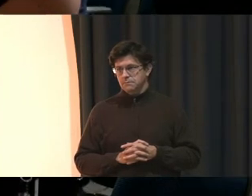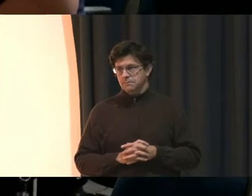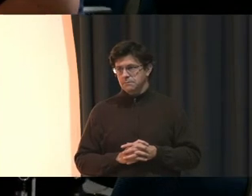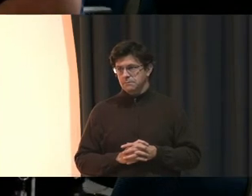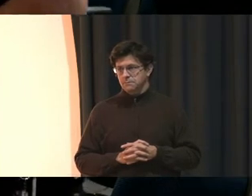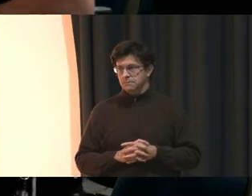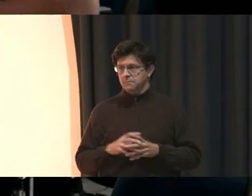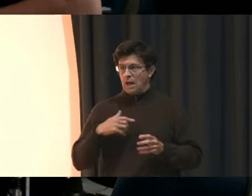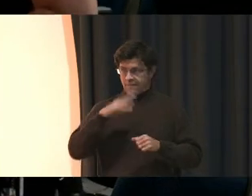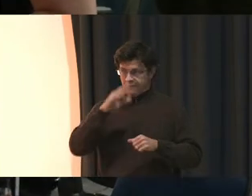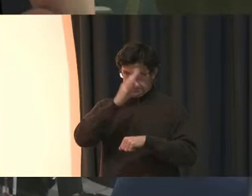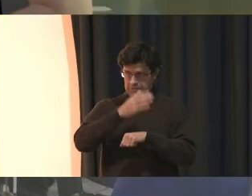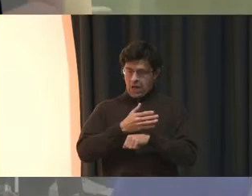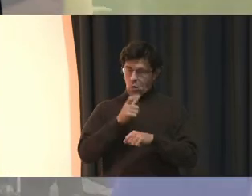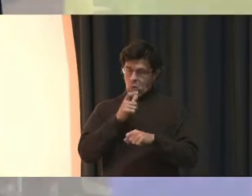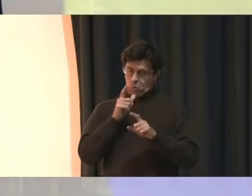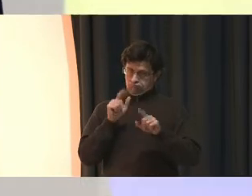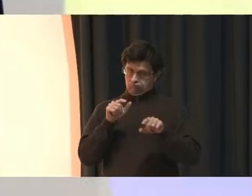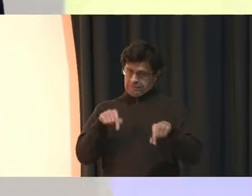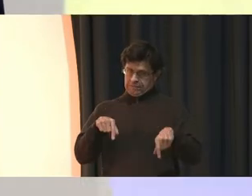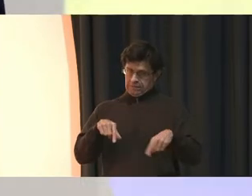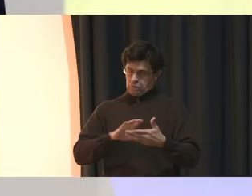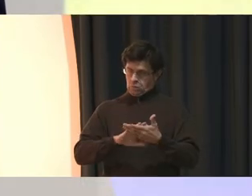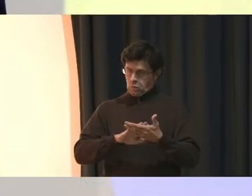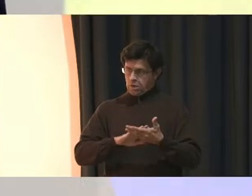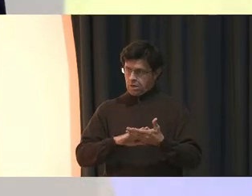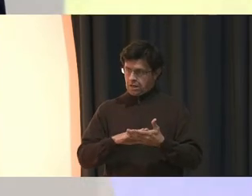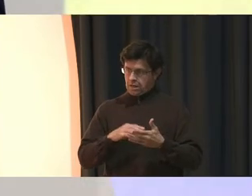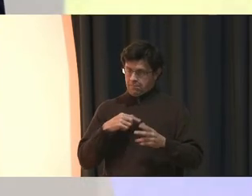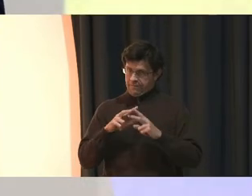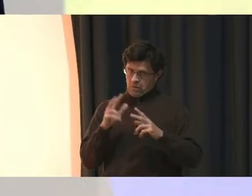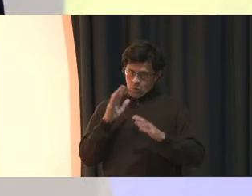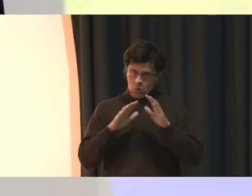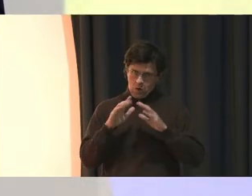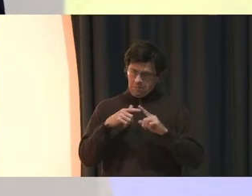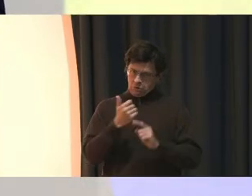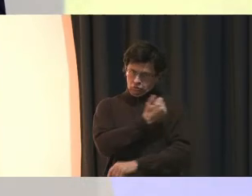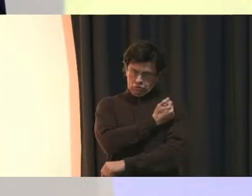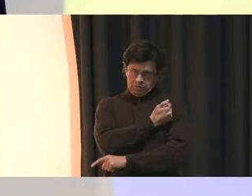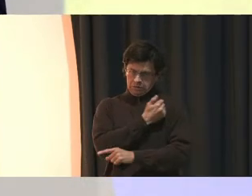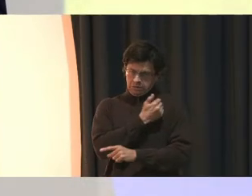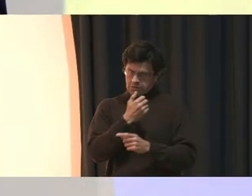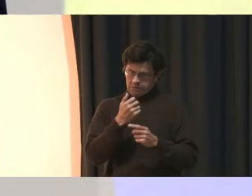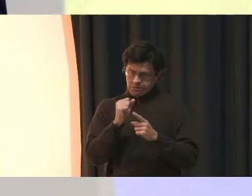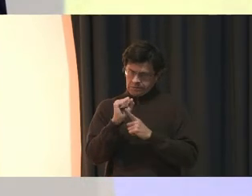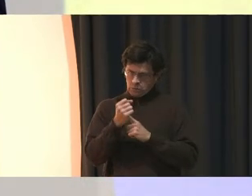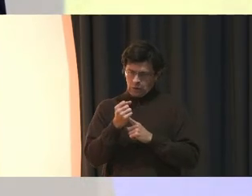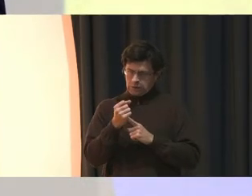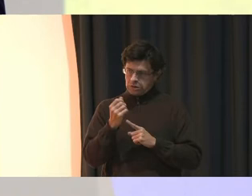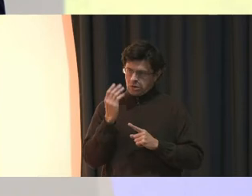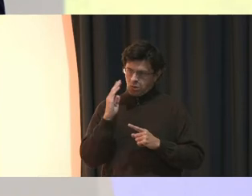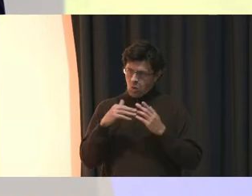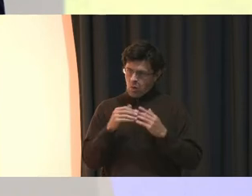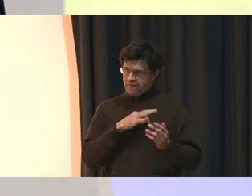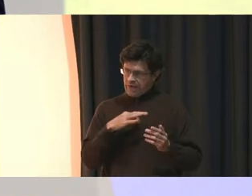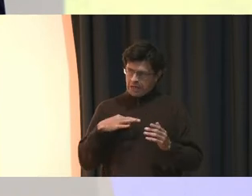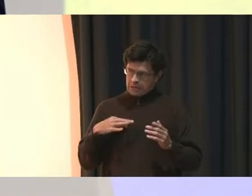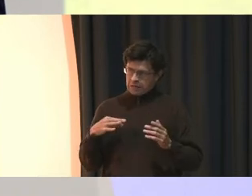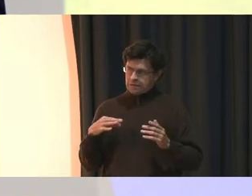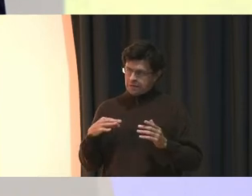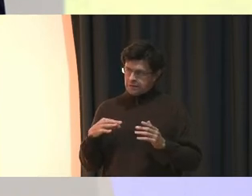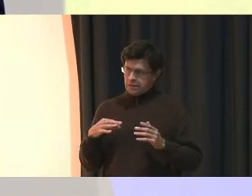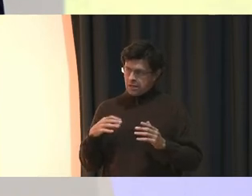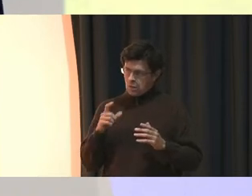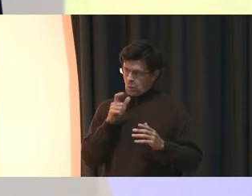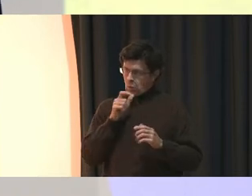I have a son here who goes to this school and I'm very worried, concerned about the drug situation. And I know that all the faculty and all the people who